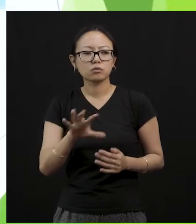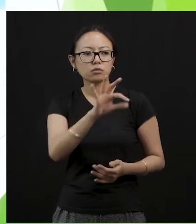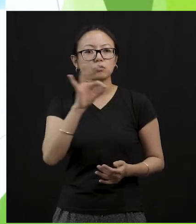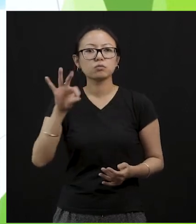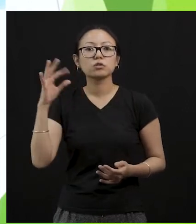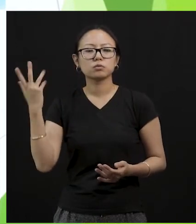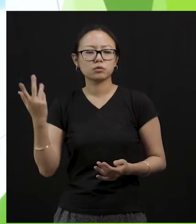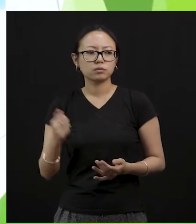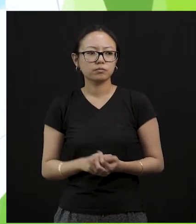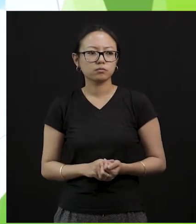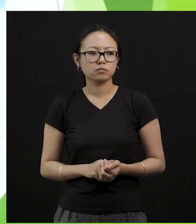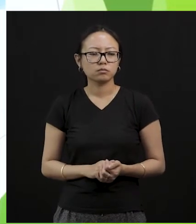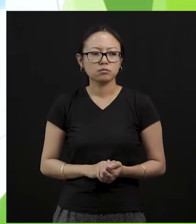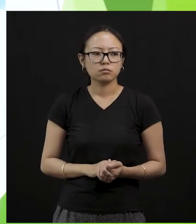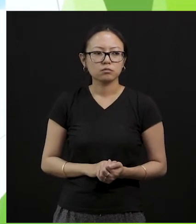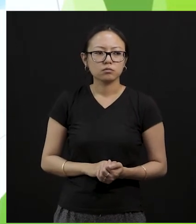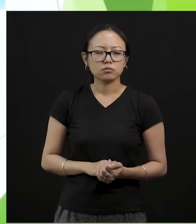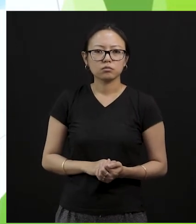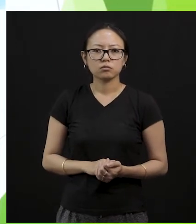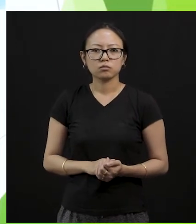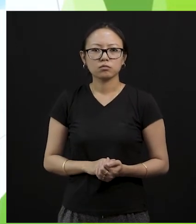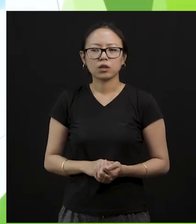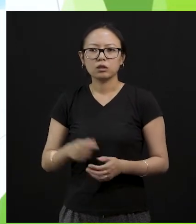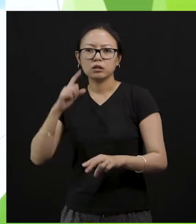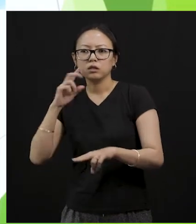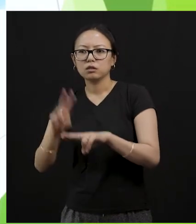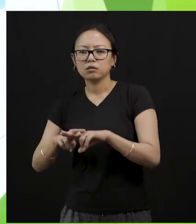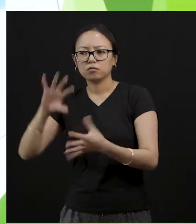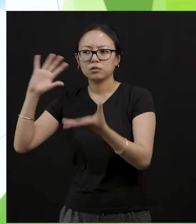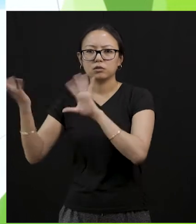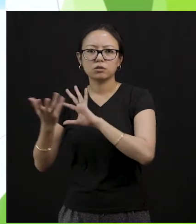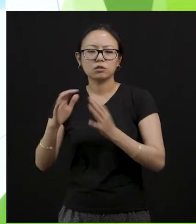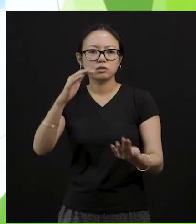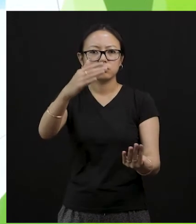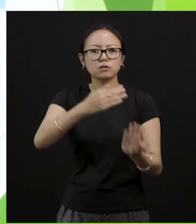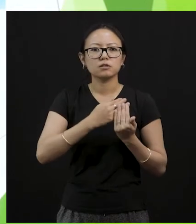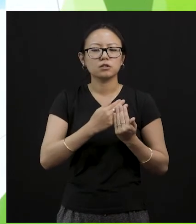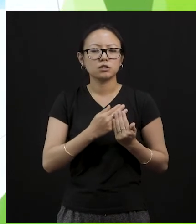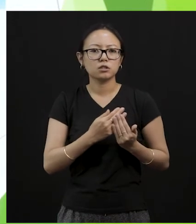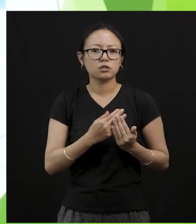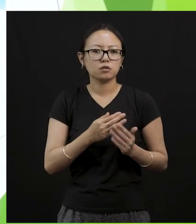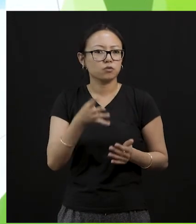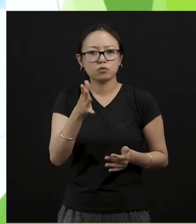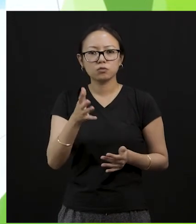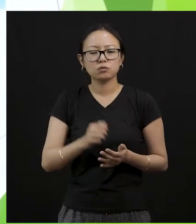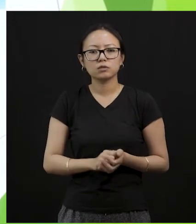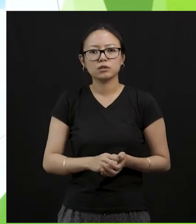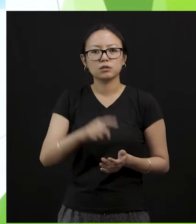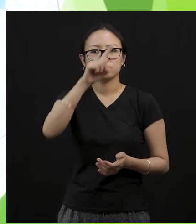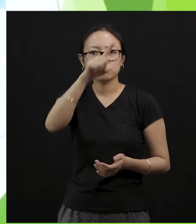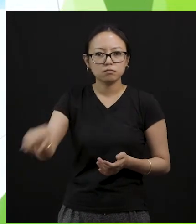to put a cross mark to that particular picture which is harming the environment. All right? So of course, this is